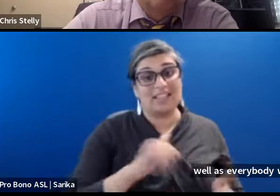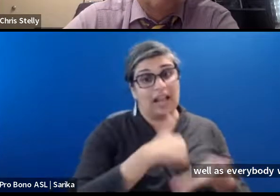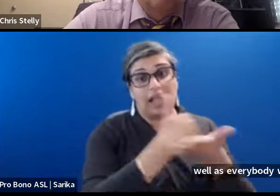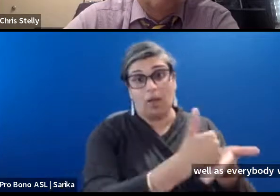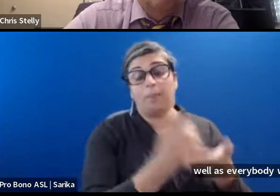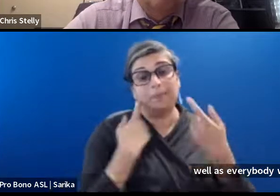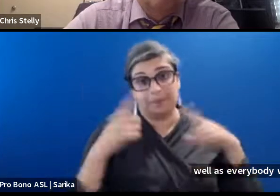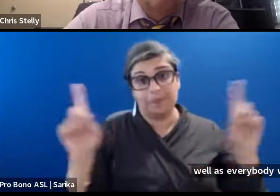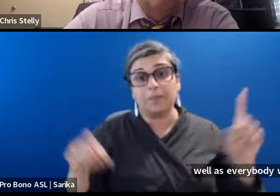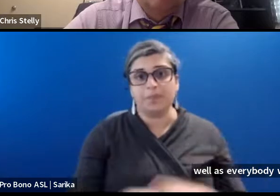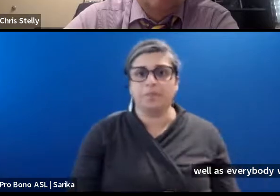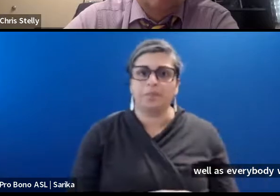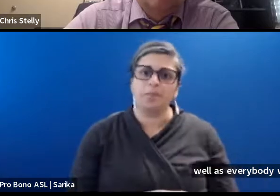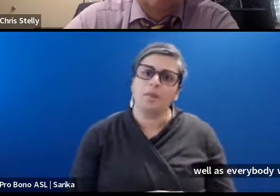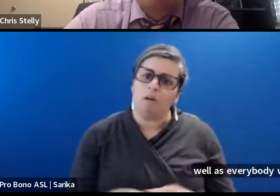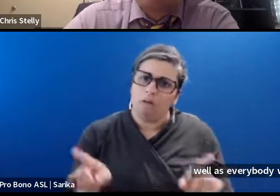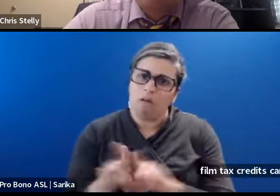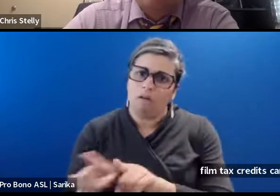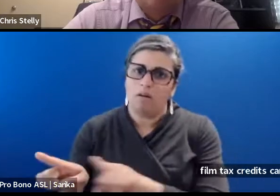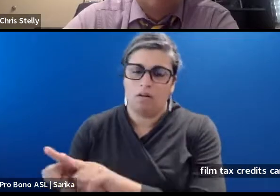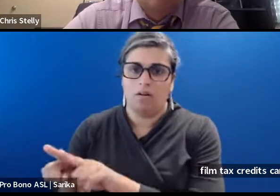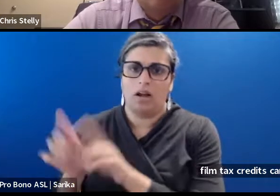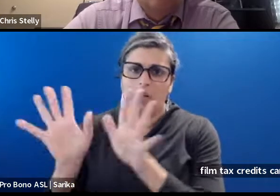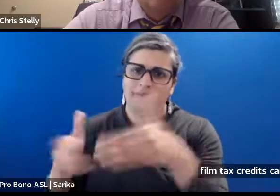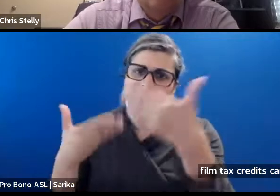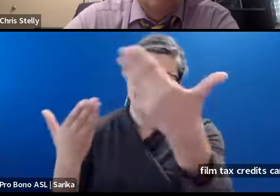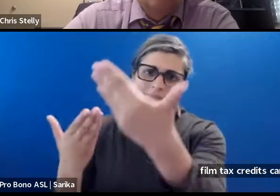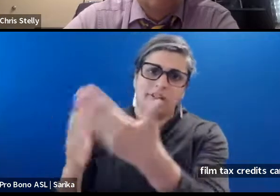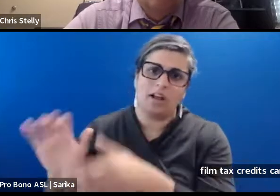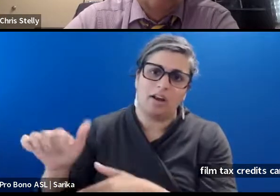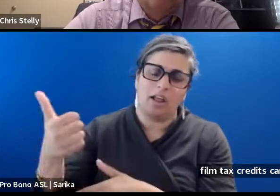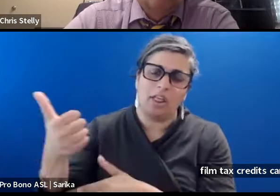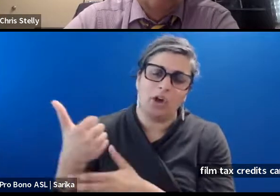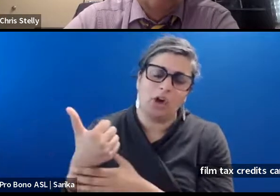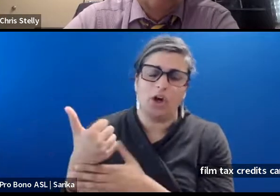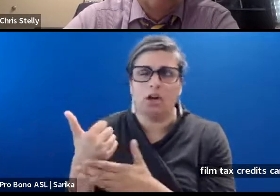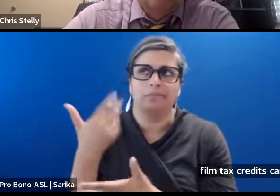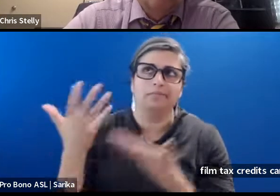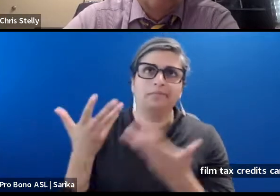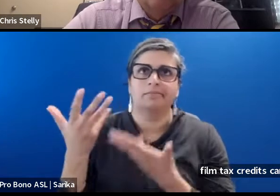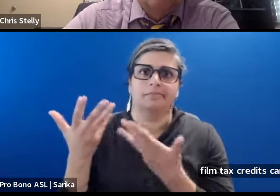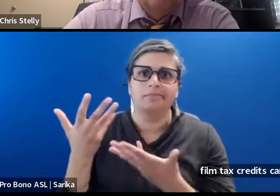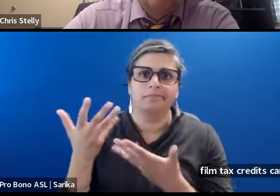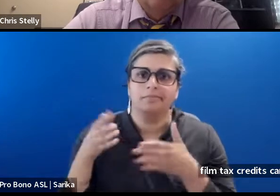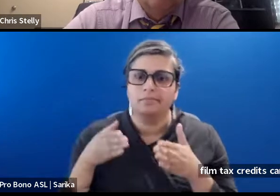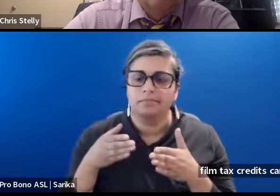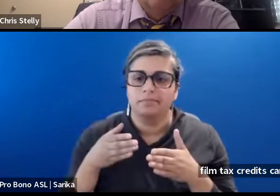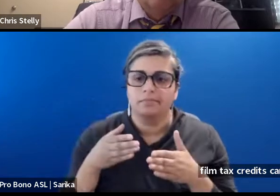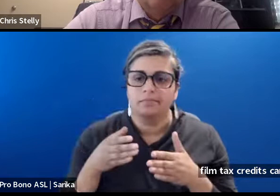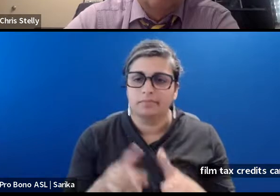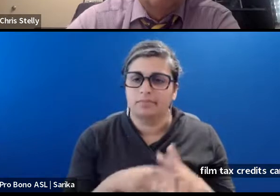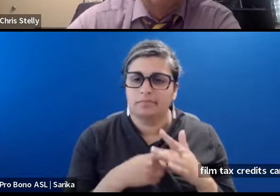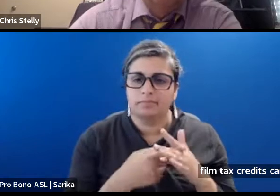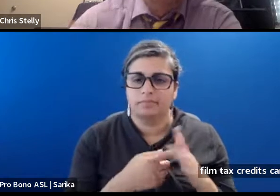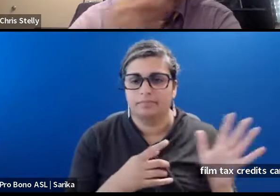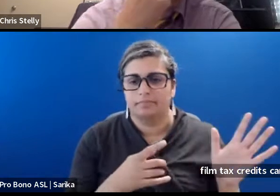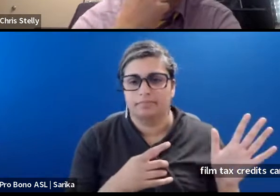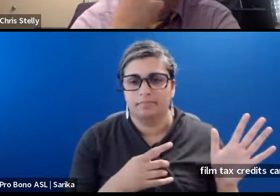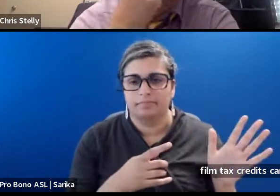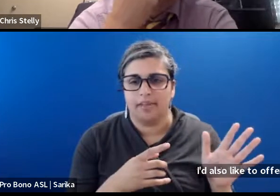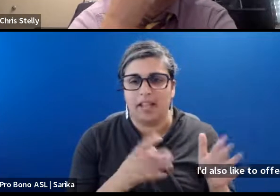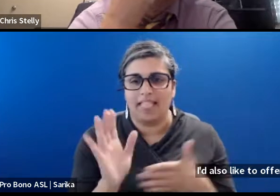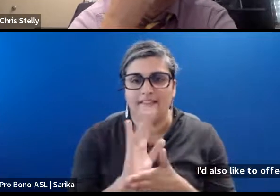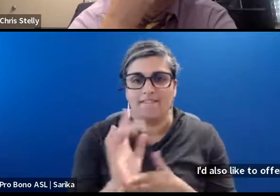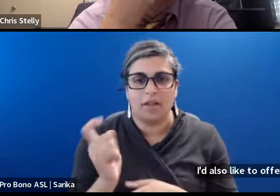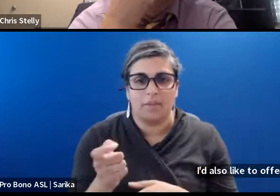I'd also like to offer another, um, way of starting out like a film tax